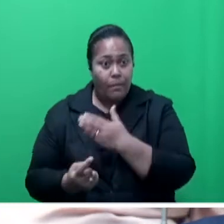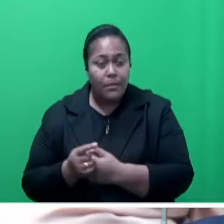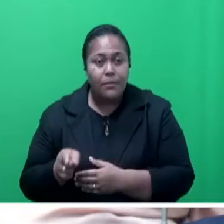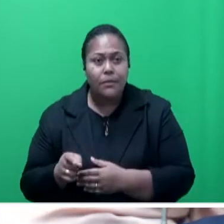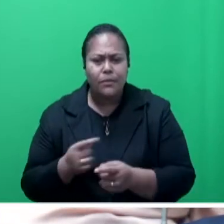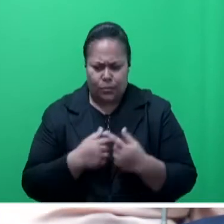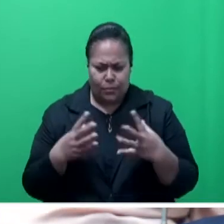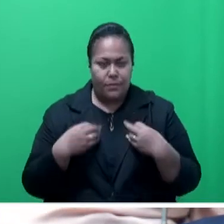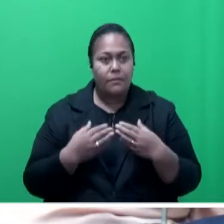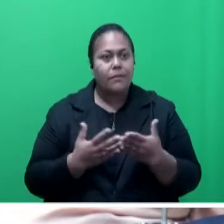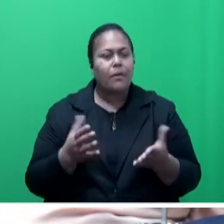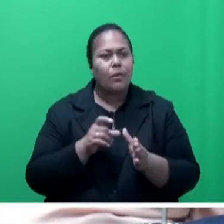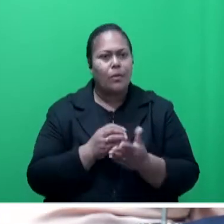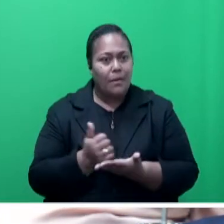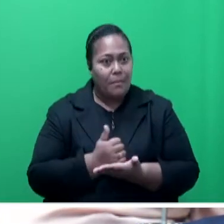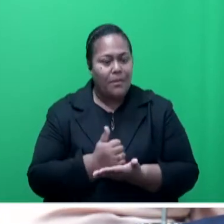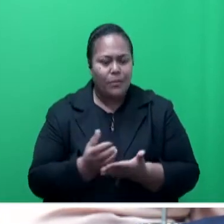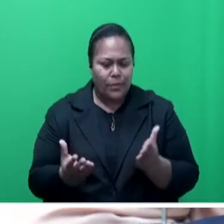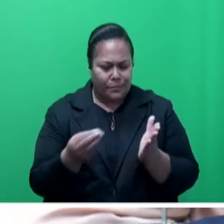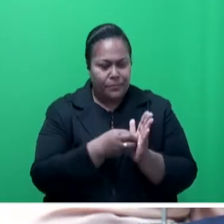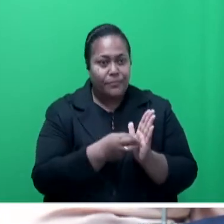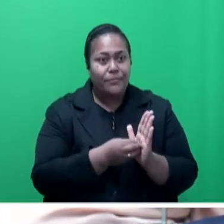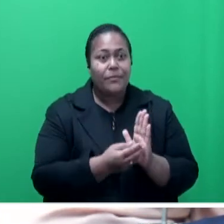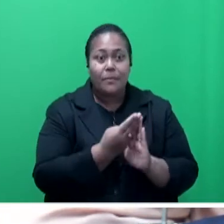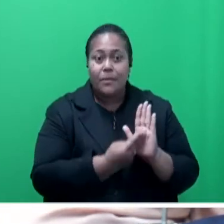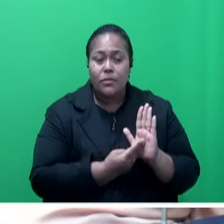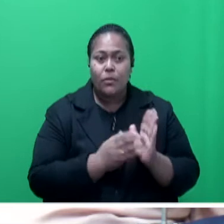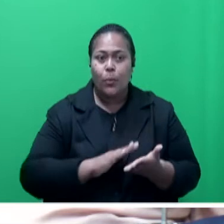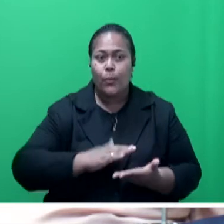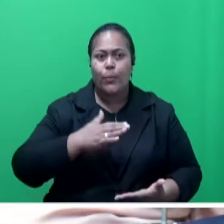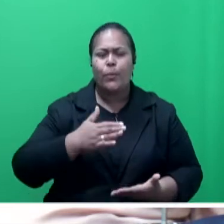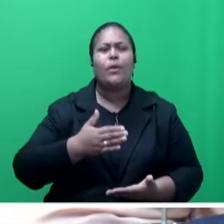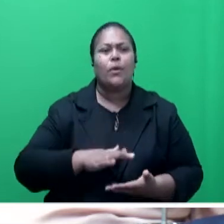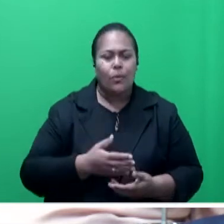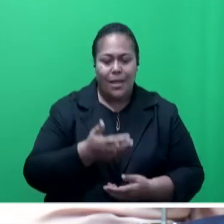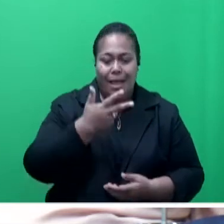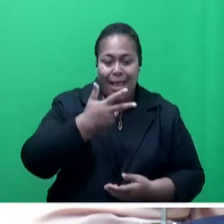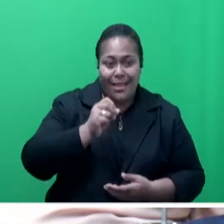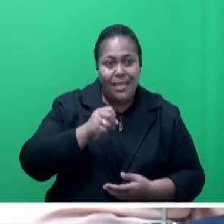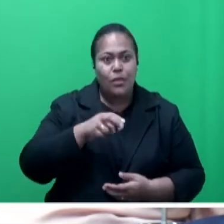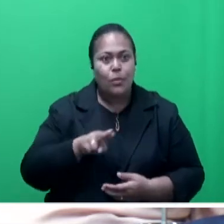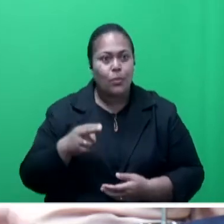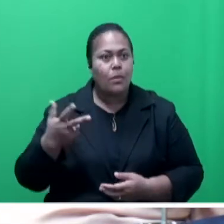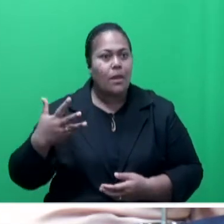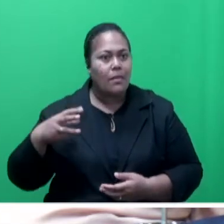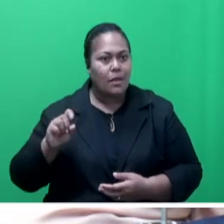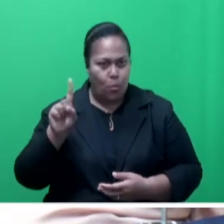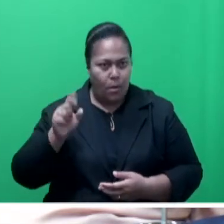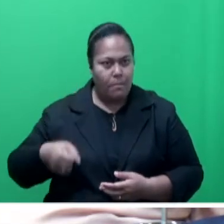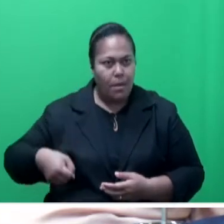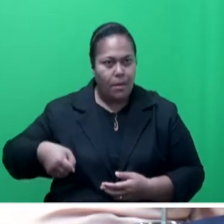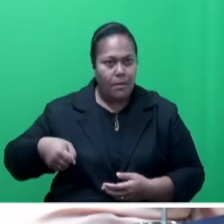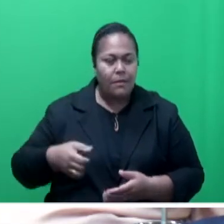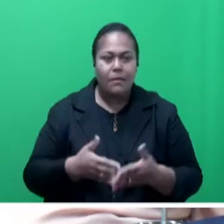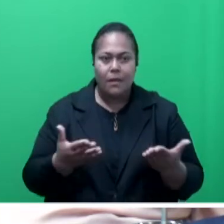figures and we had to input into the budget that it will rise to $80 to $90 a bag. So essentially, the